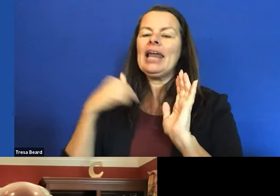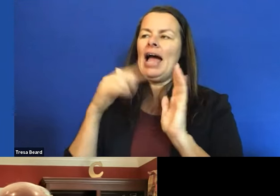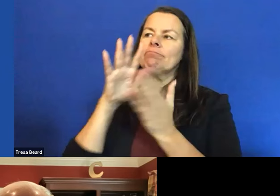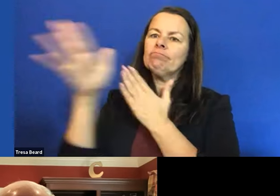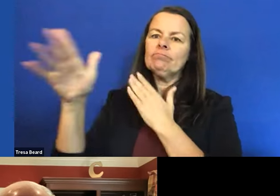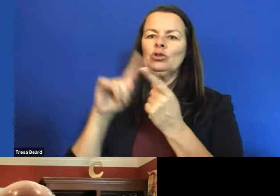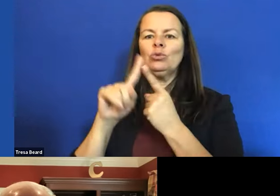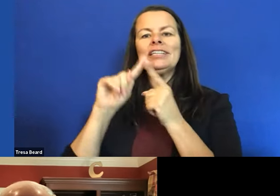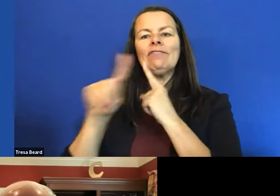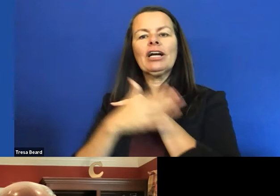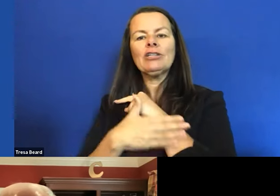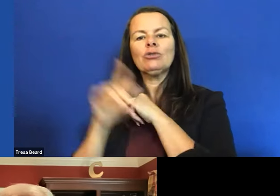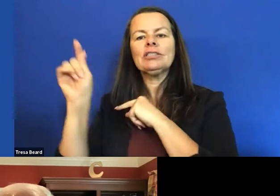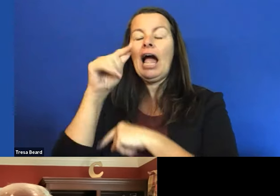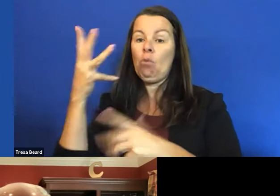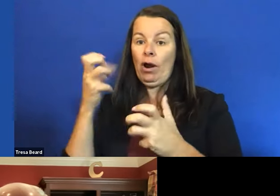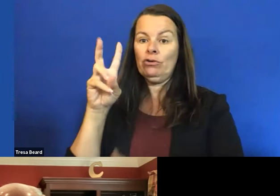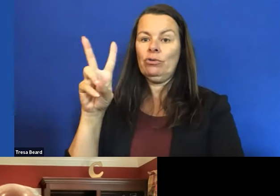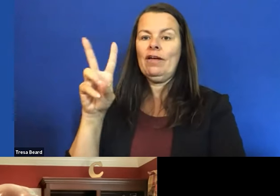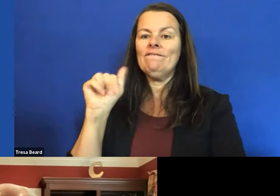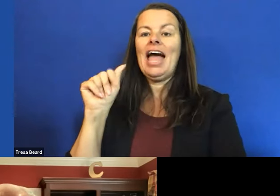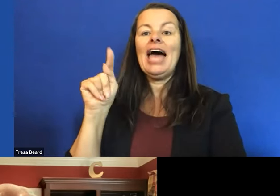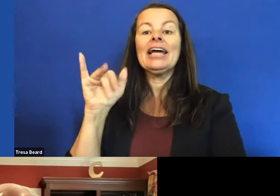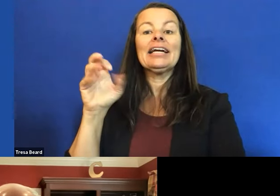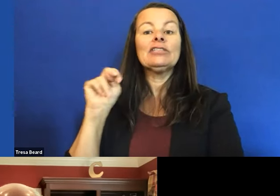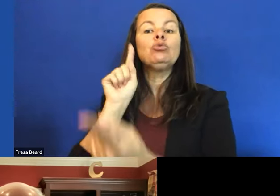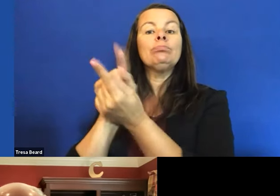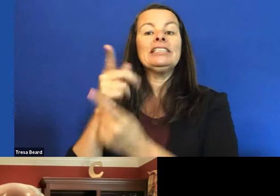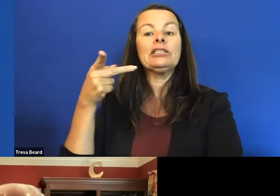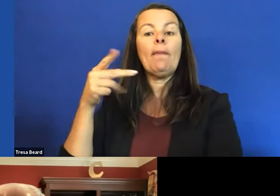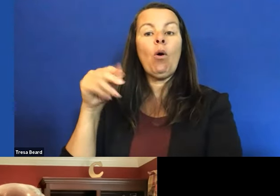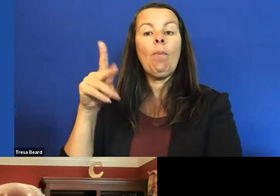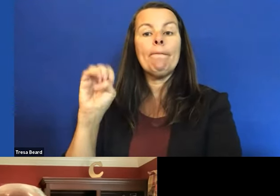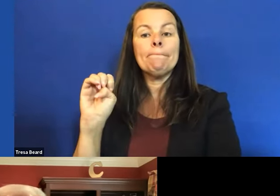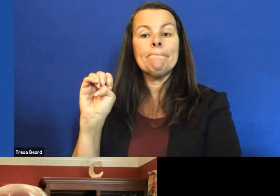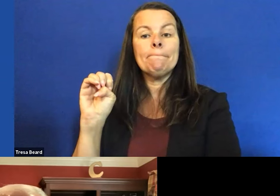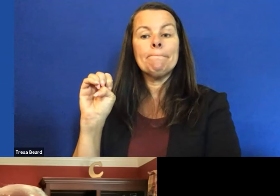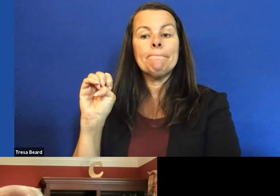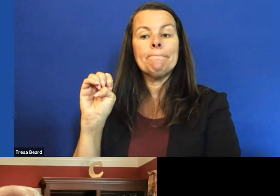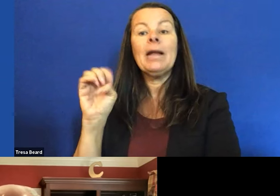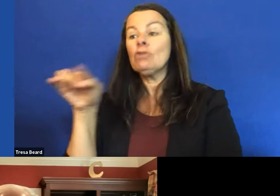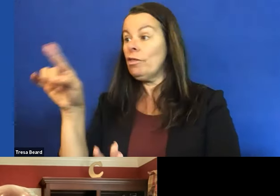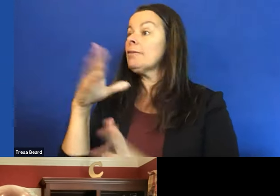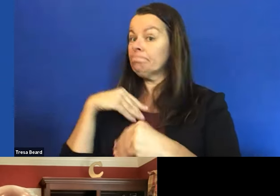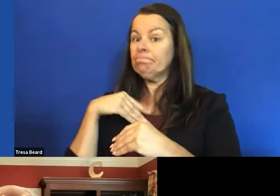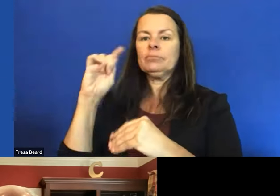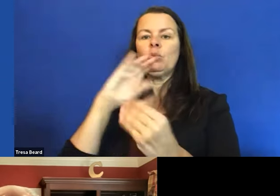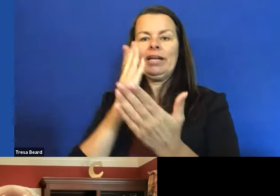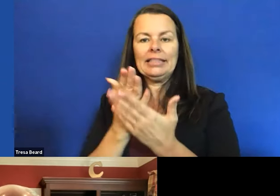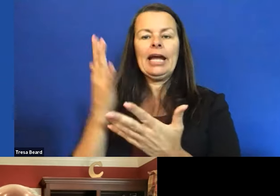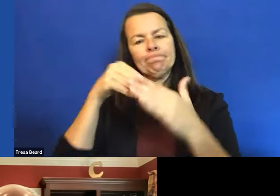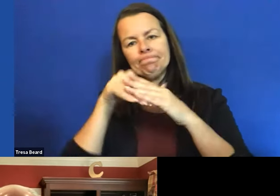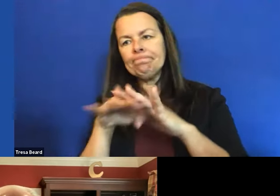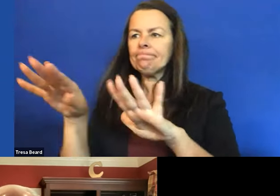and I wanted to go to the Vatican to meet the Pope. And so, uh, they arranged that, we get there, we're at the Vatican,